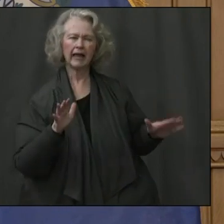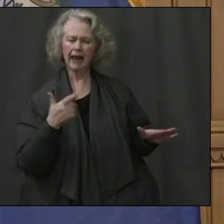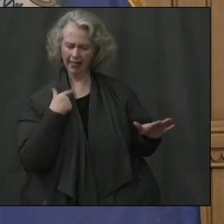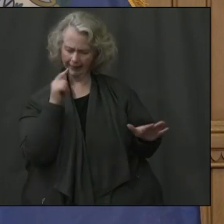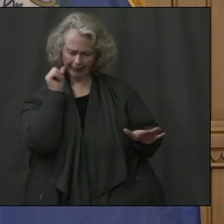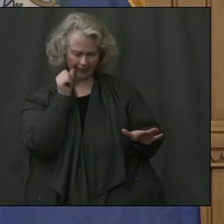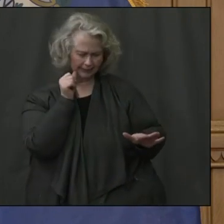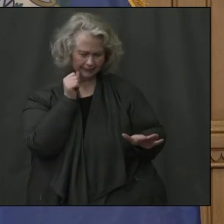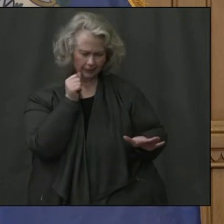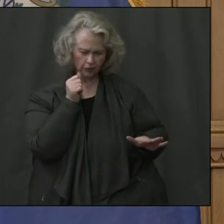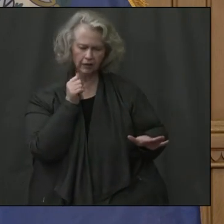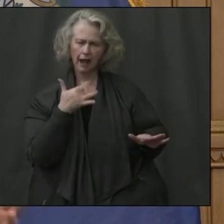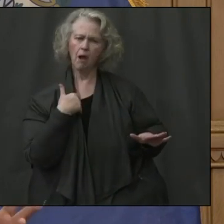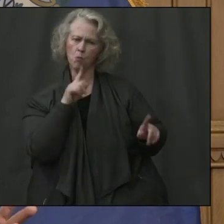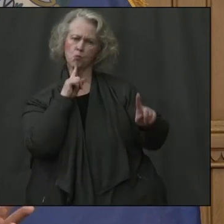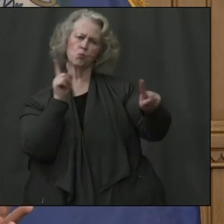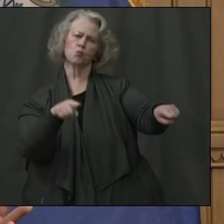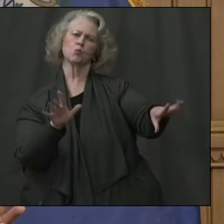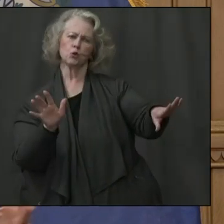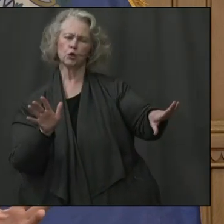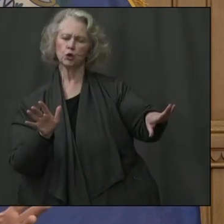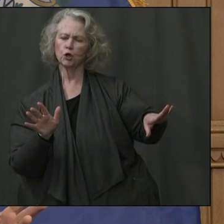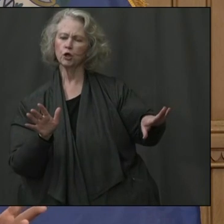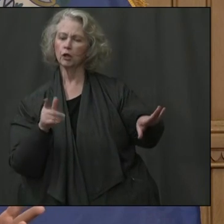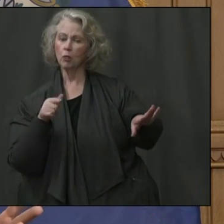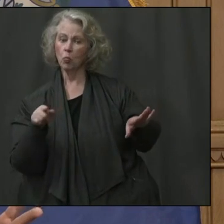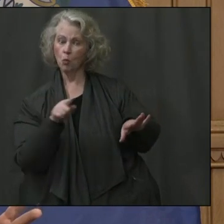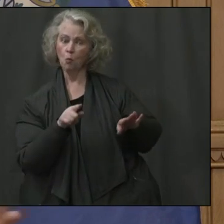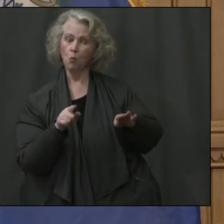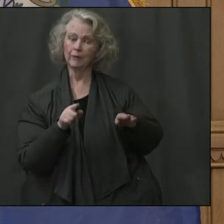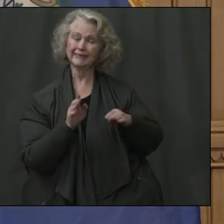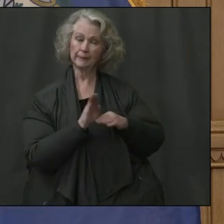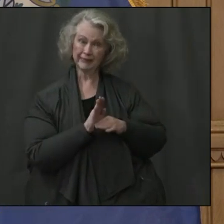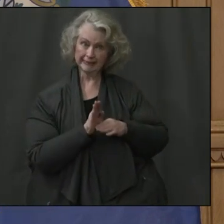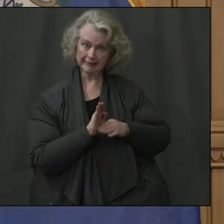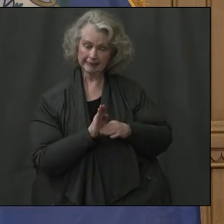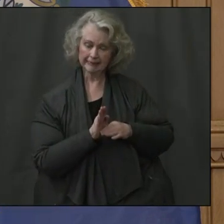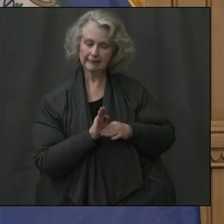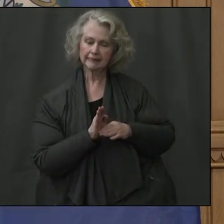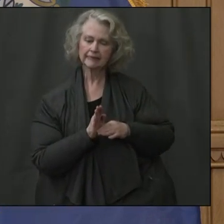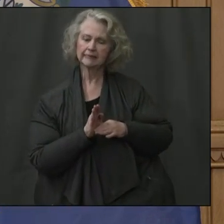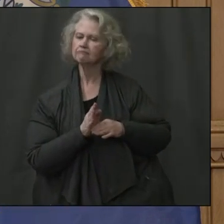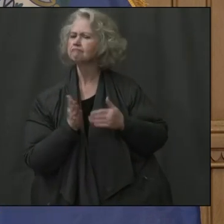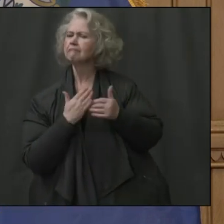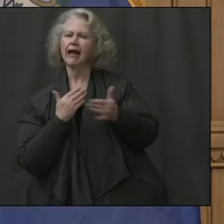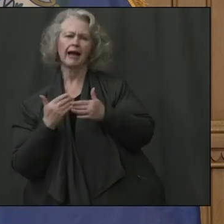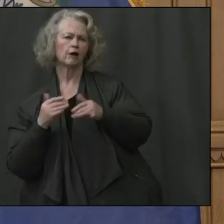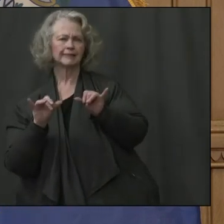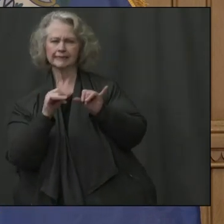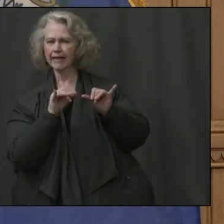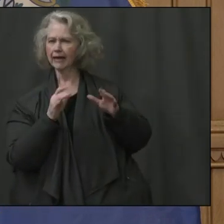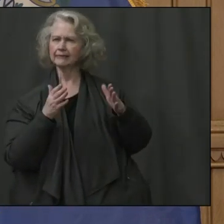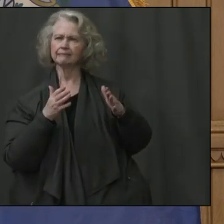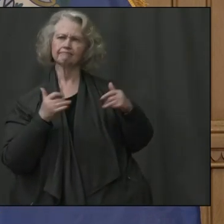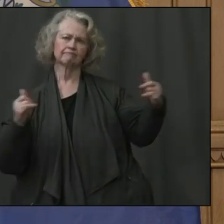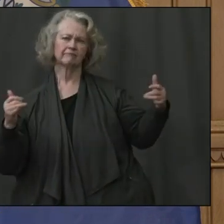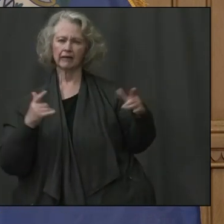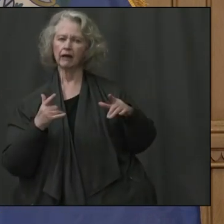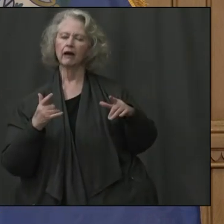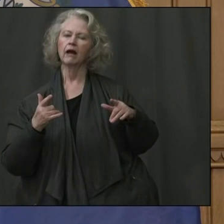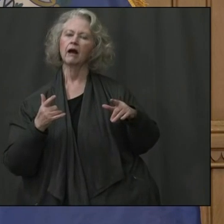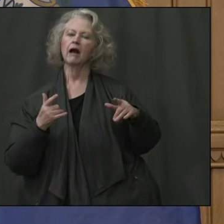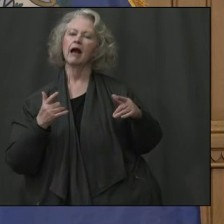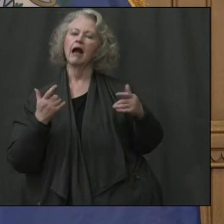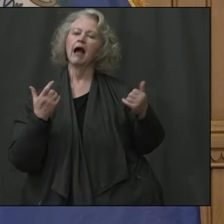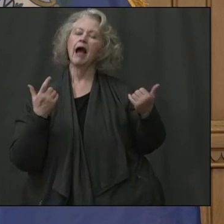was yesterday, the executive order. We said, um, for those businesses, um, large and small, you cannot have more than half the